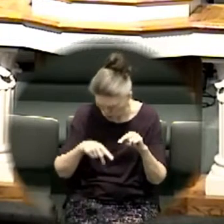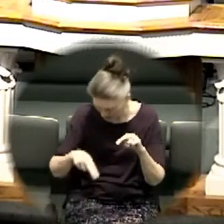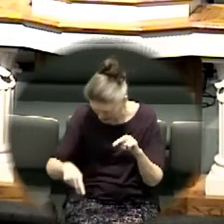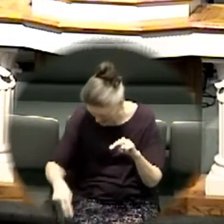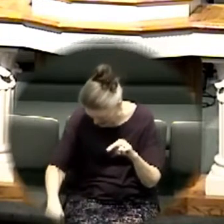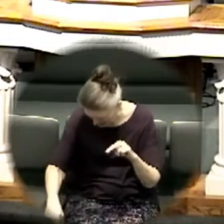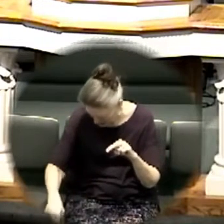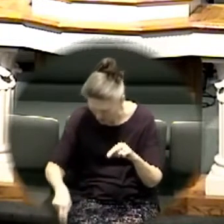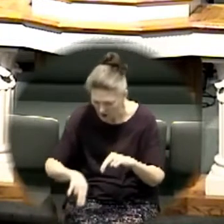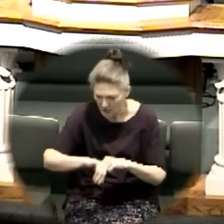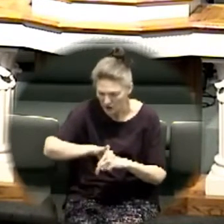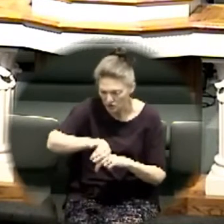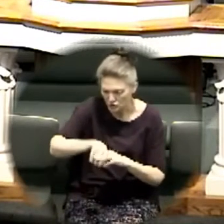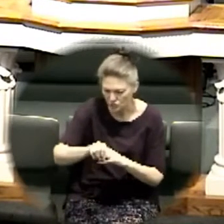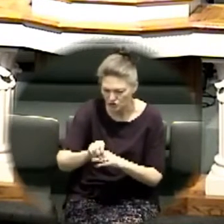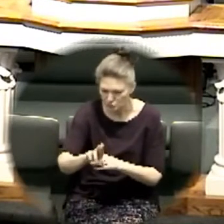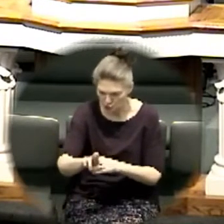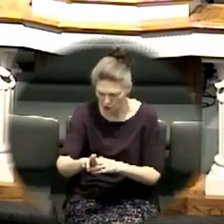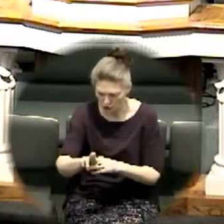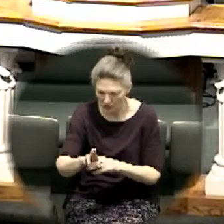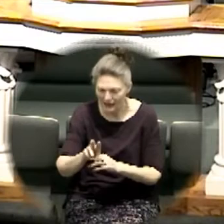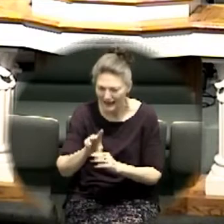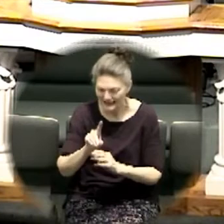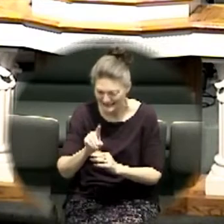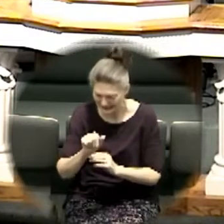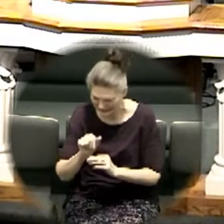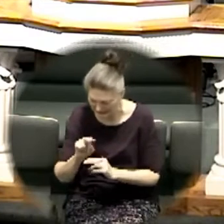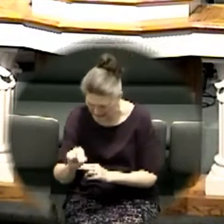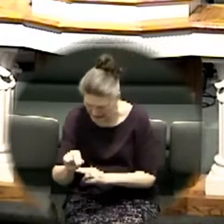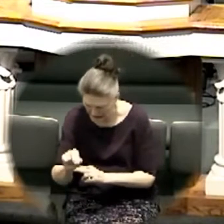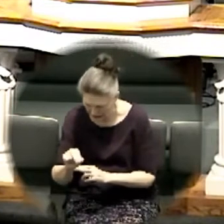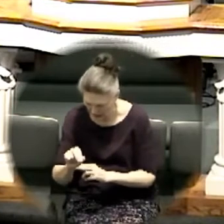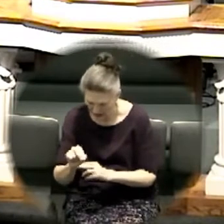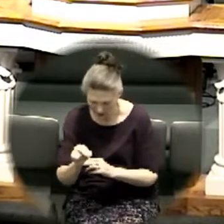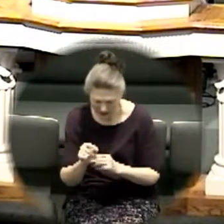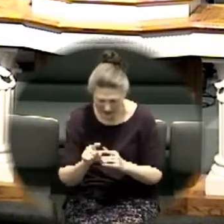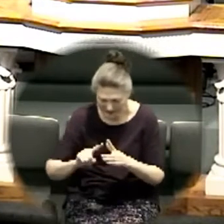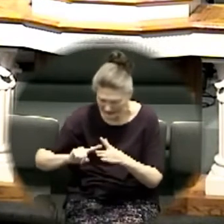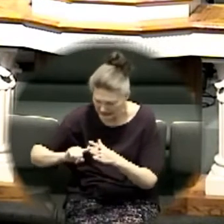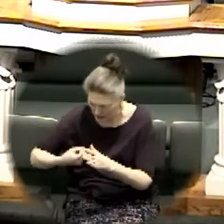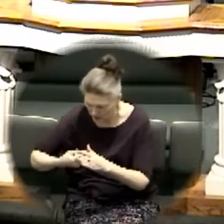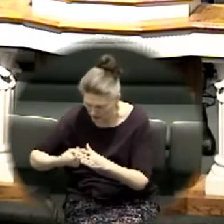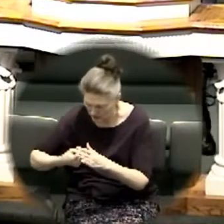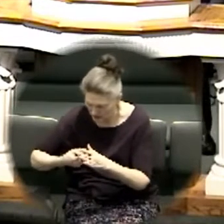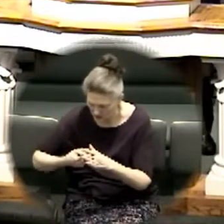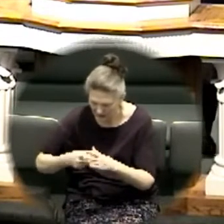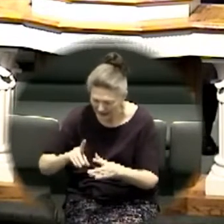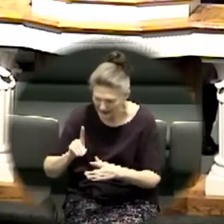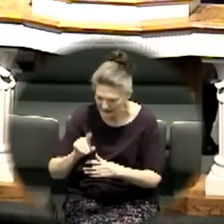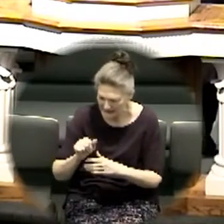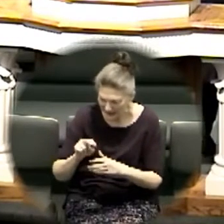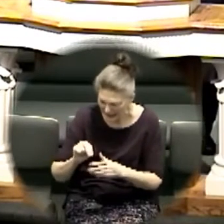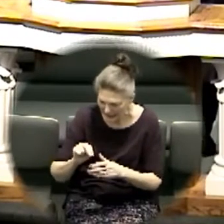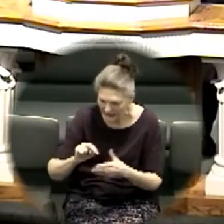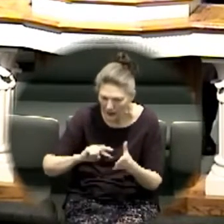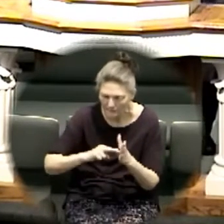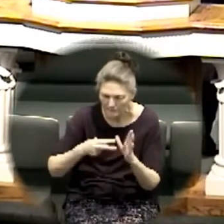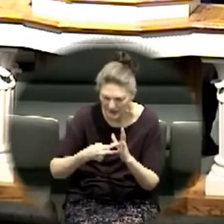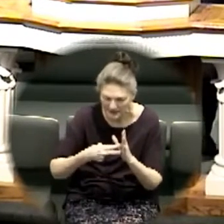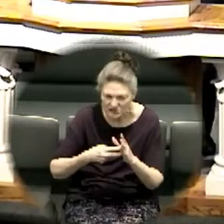starting sources is in Dan and I find out that the word Dan means judgment